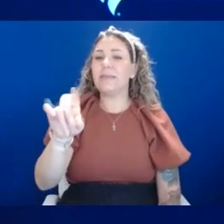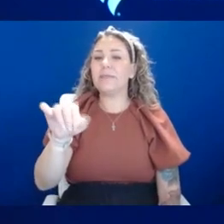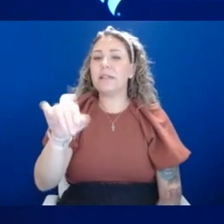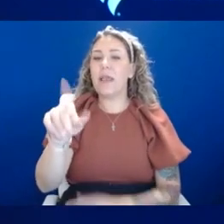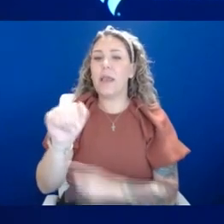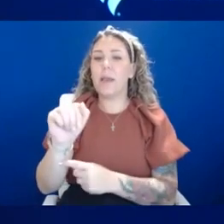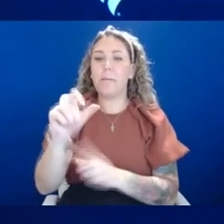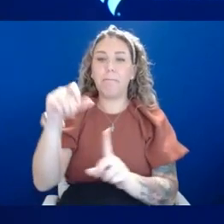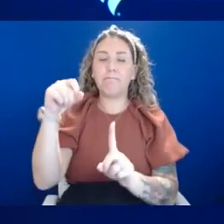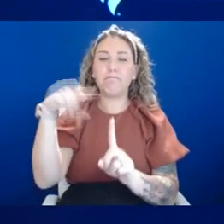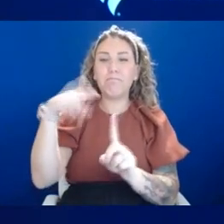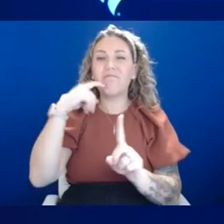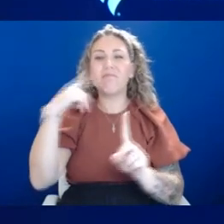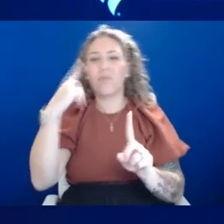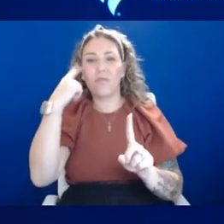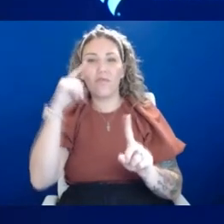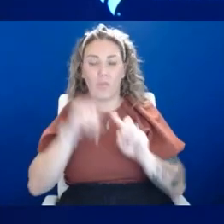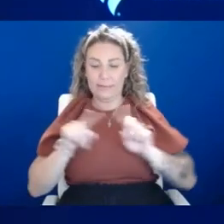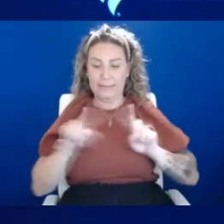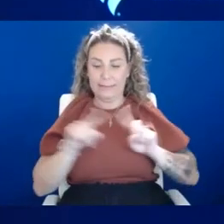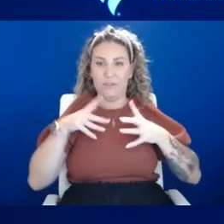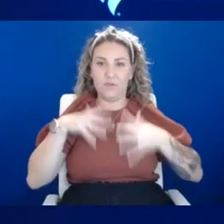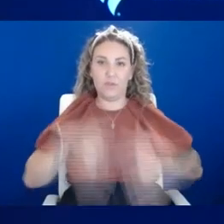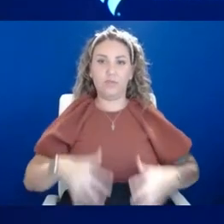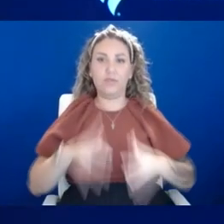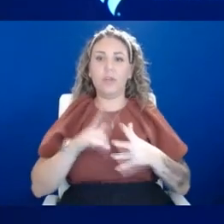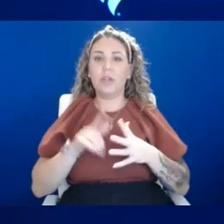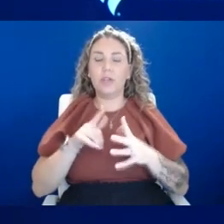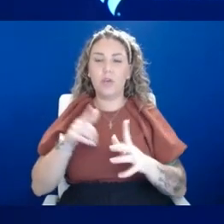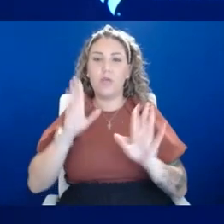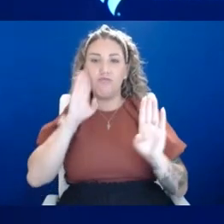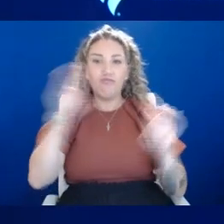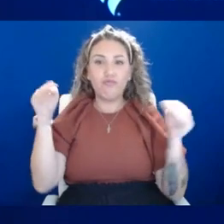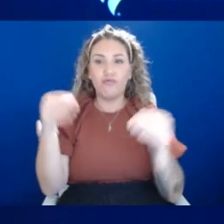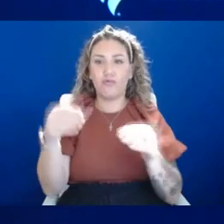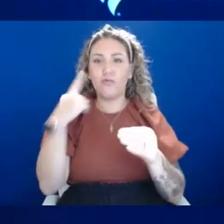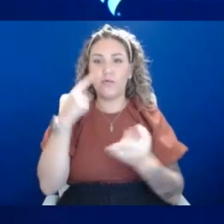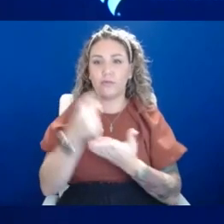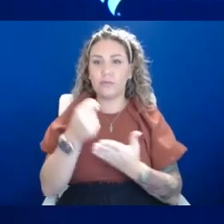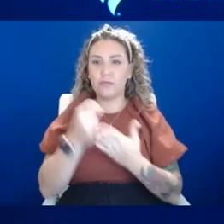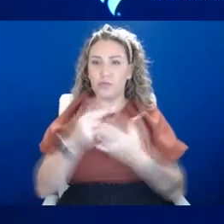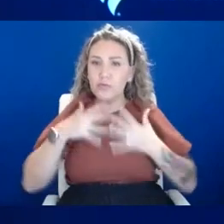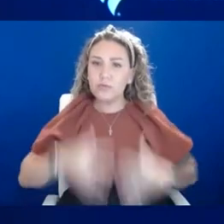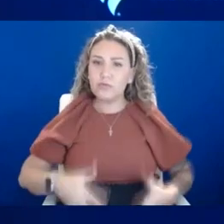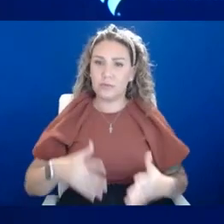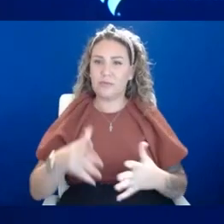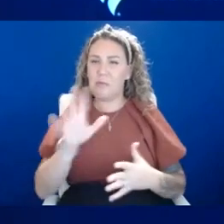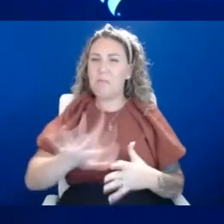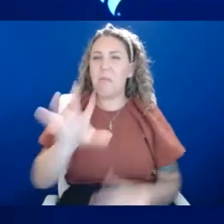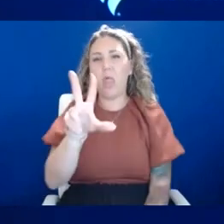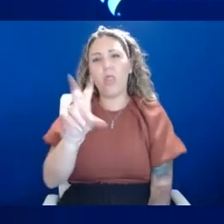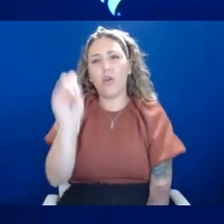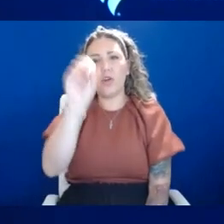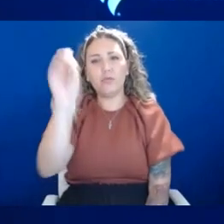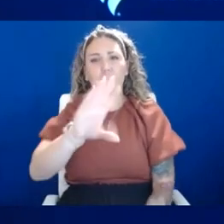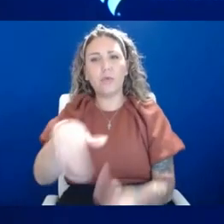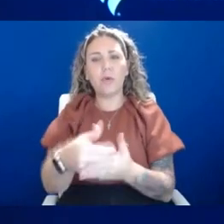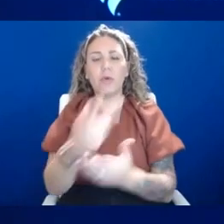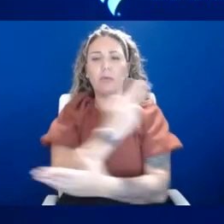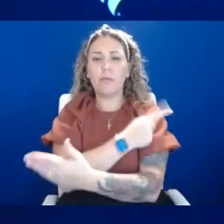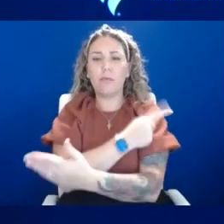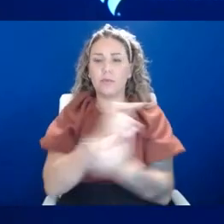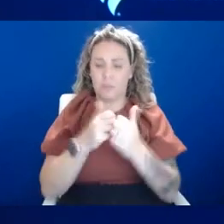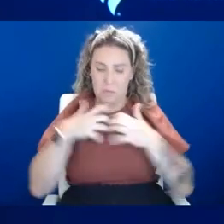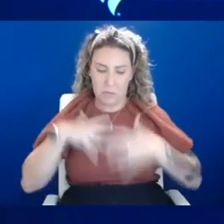pathway for depression. Um, and so they're kind of novel targets for treating depression because as we know, um, about 30% of all patients with, um, depression will not